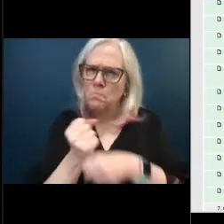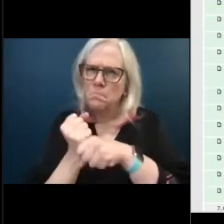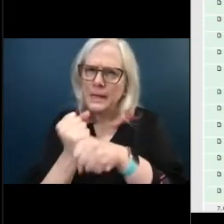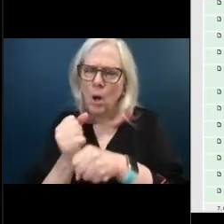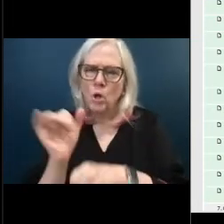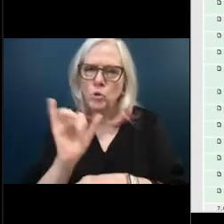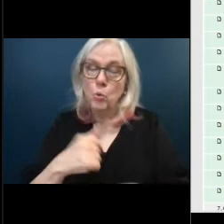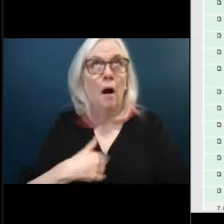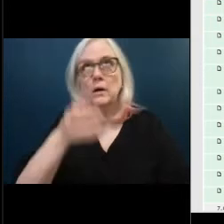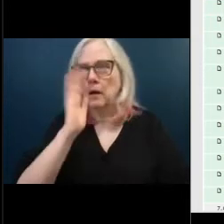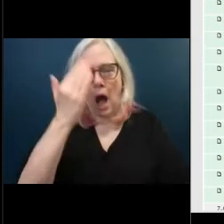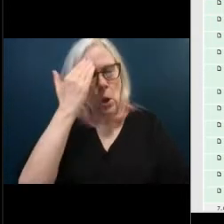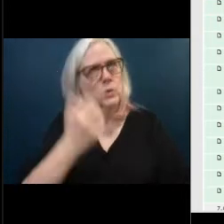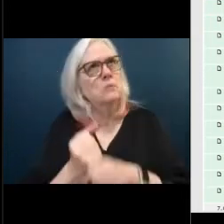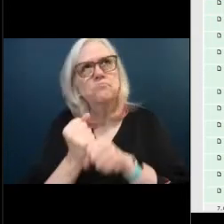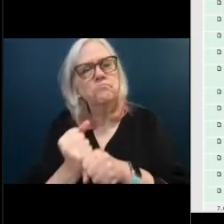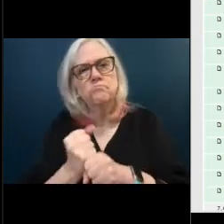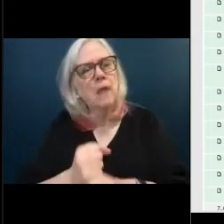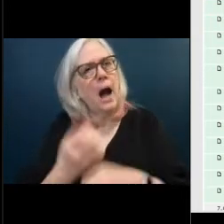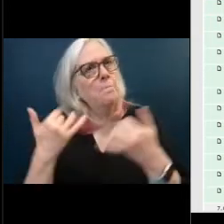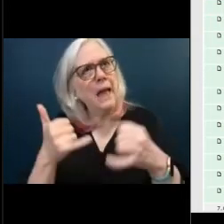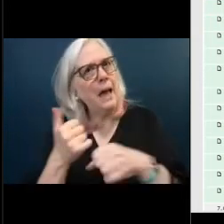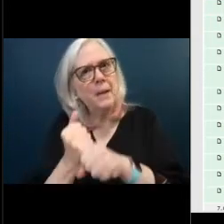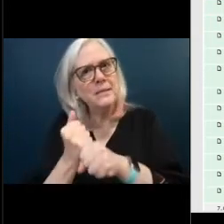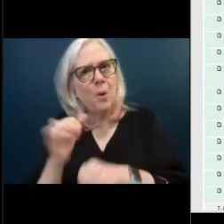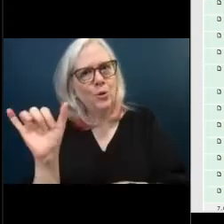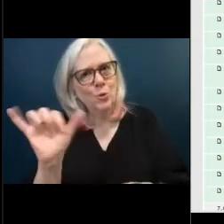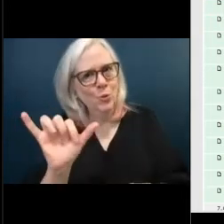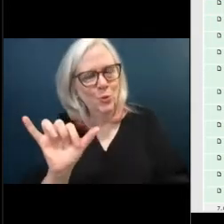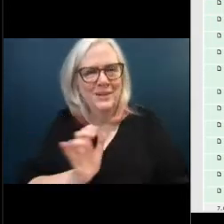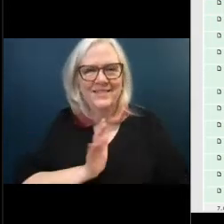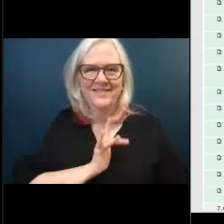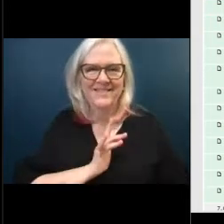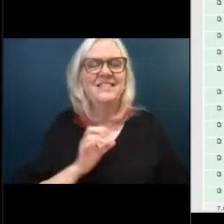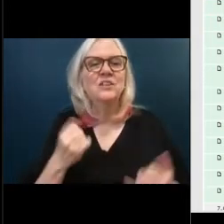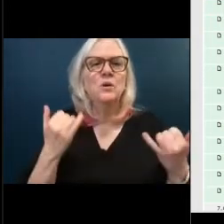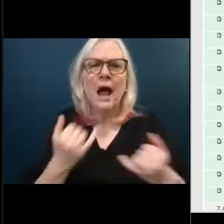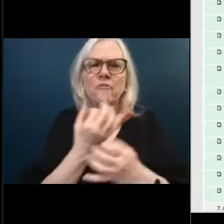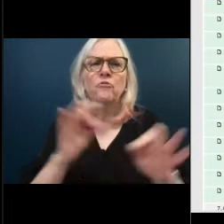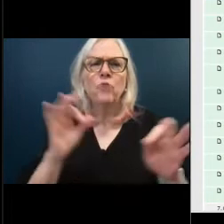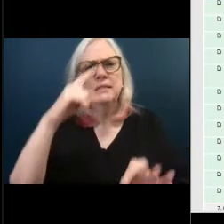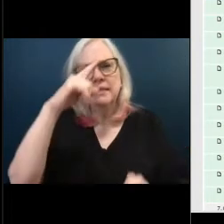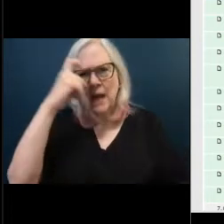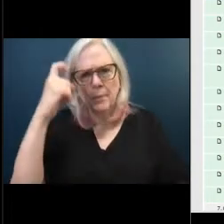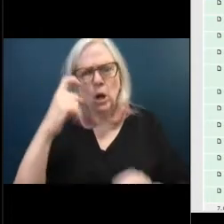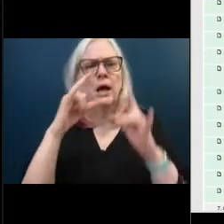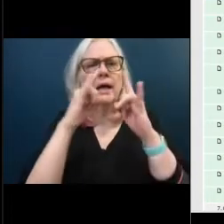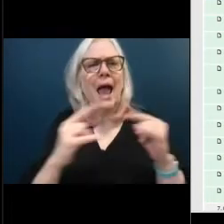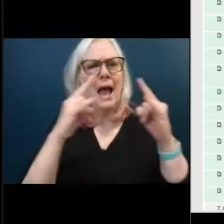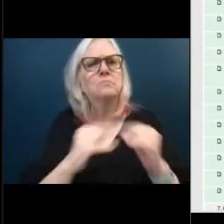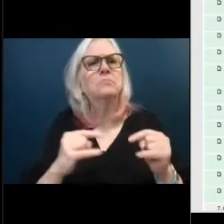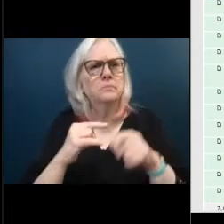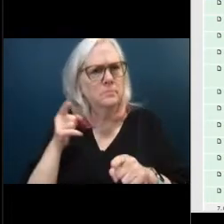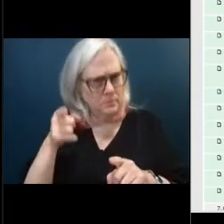And God knows I loved it. Played it too. Boom. Listen. And so when we did the free summer camp, we was able to start these children playing